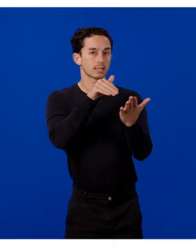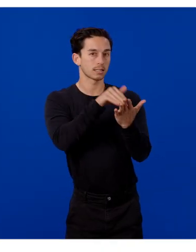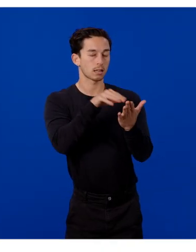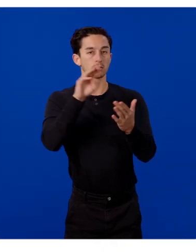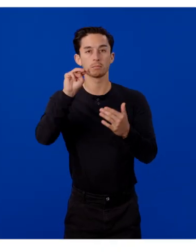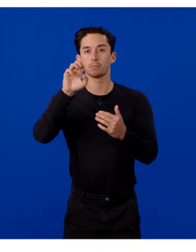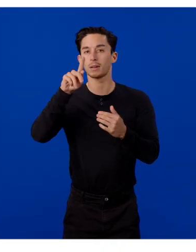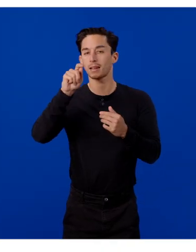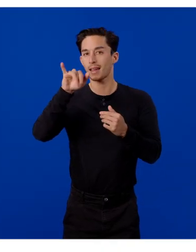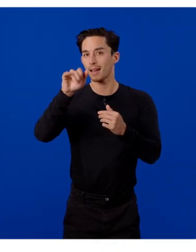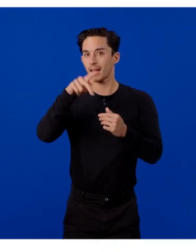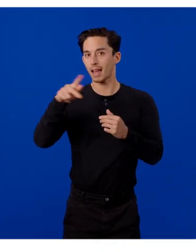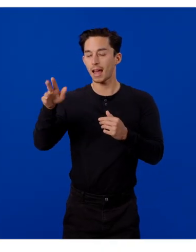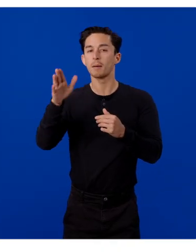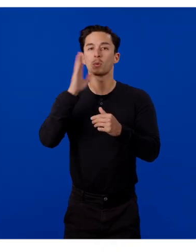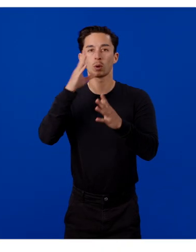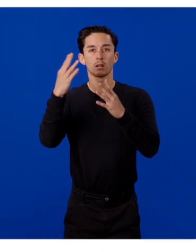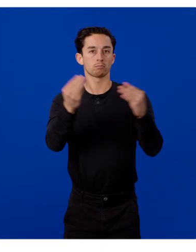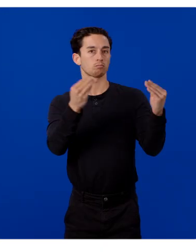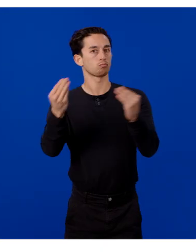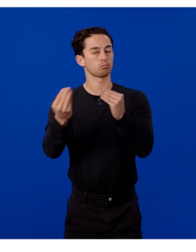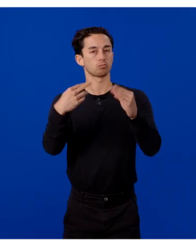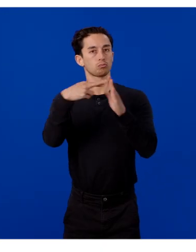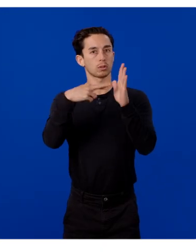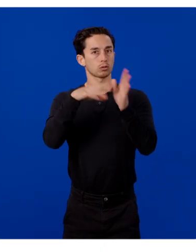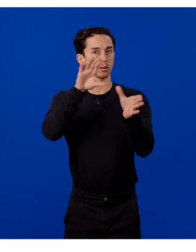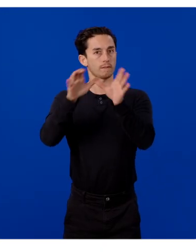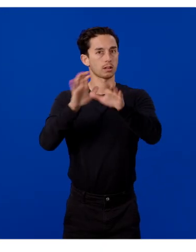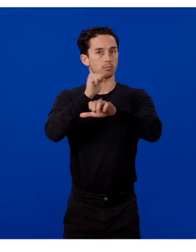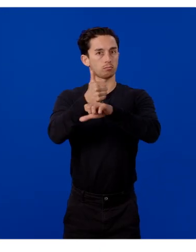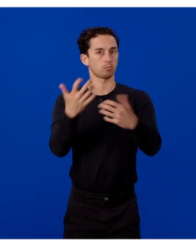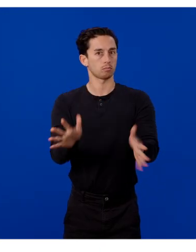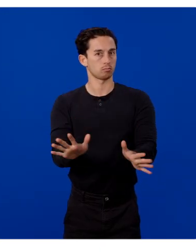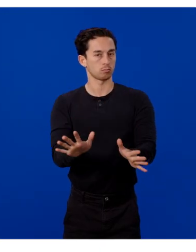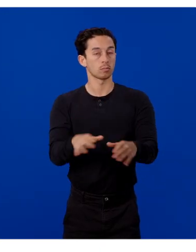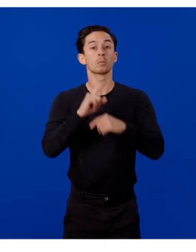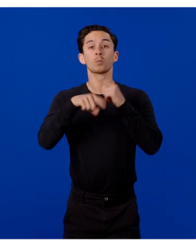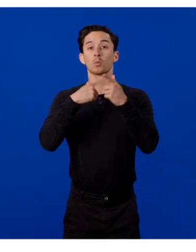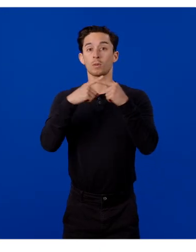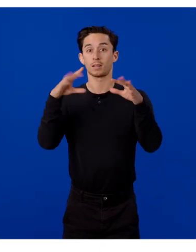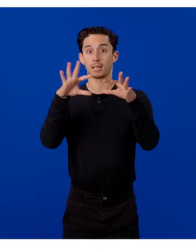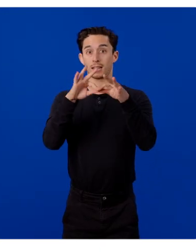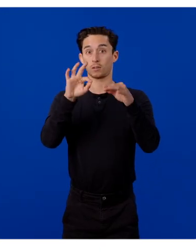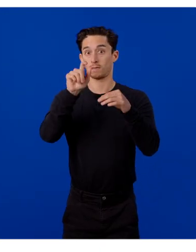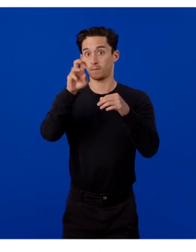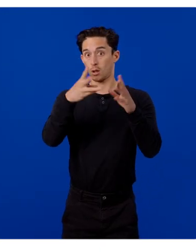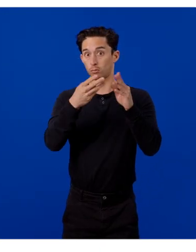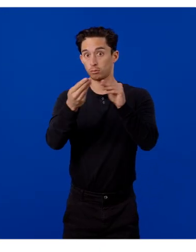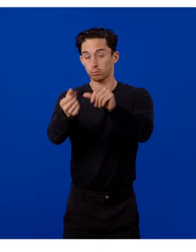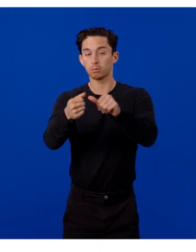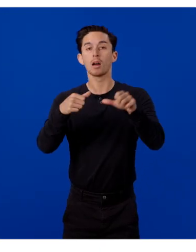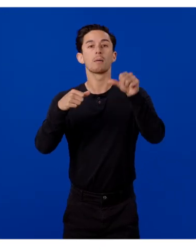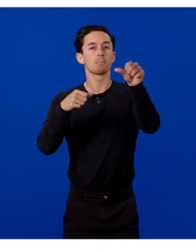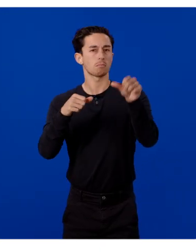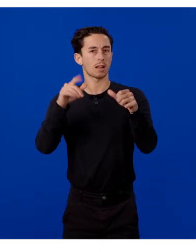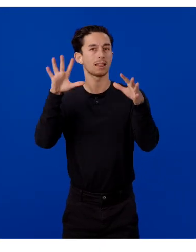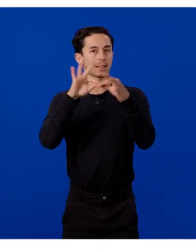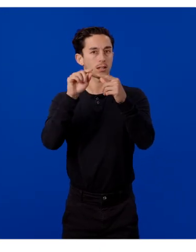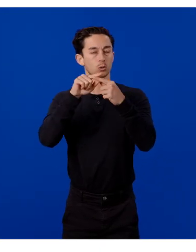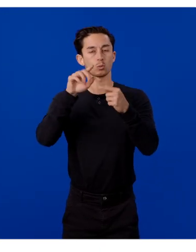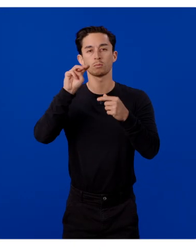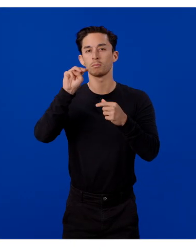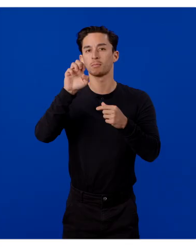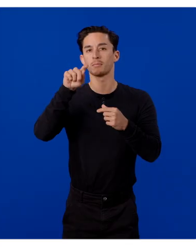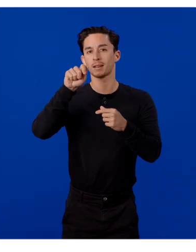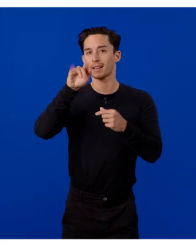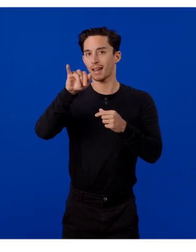will broker to allow registration and configuration. When connection flow is started, the button deep links to the Medii app for